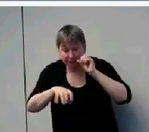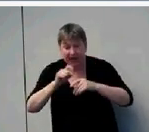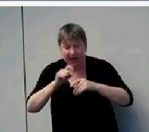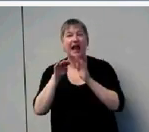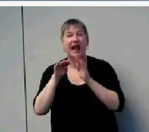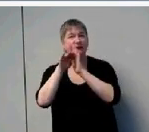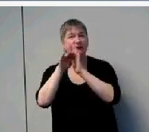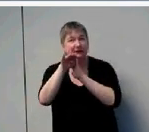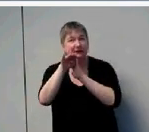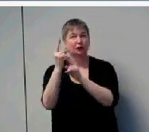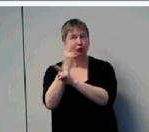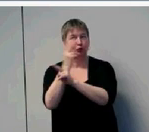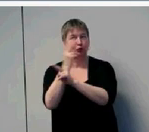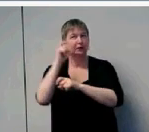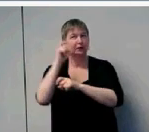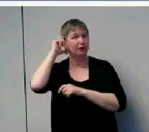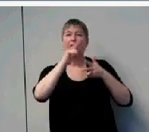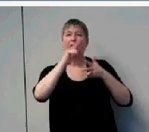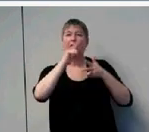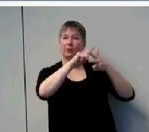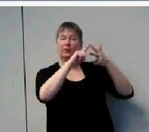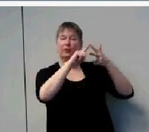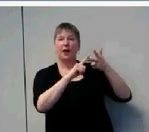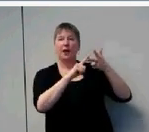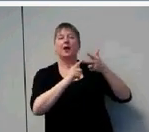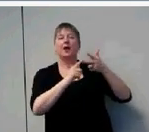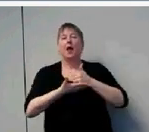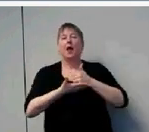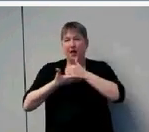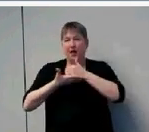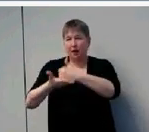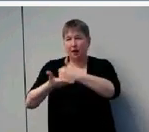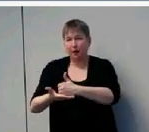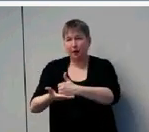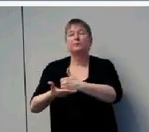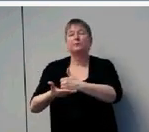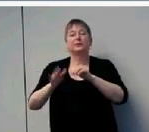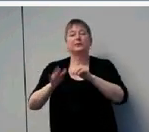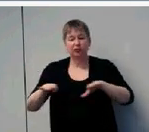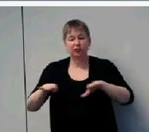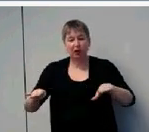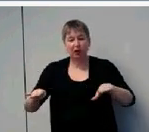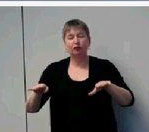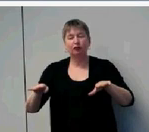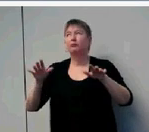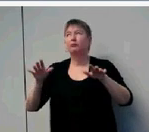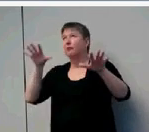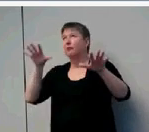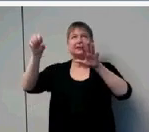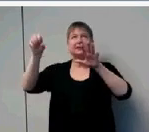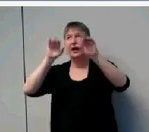All three are bolstering the consistency of children's auditory experience with the language.